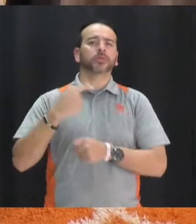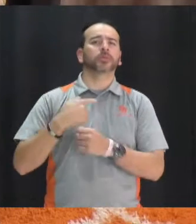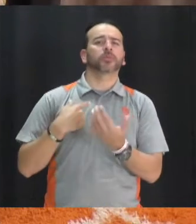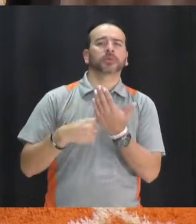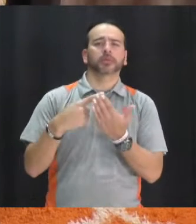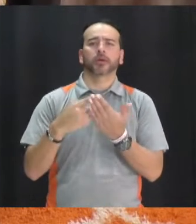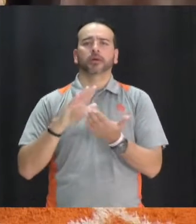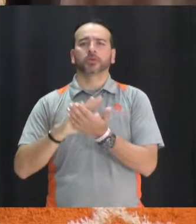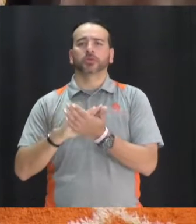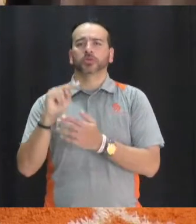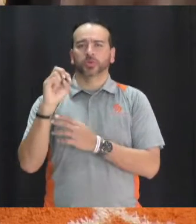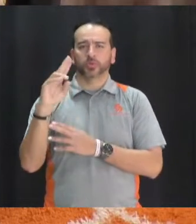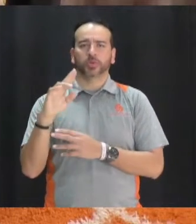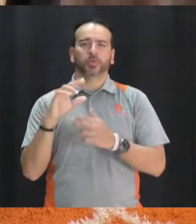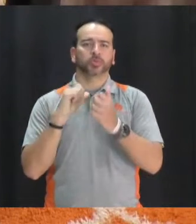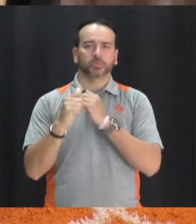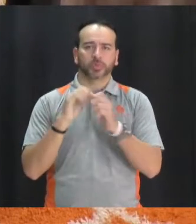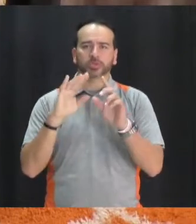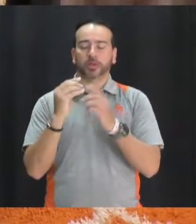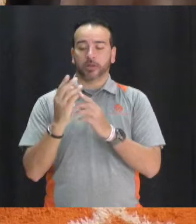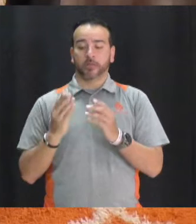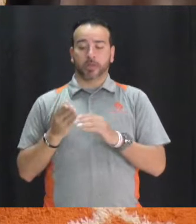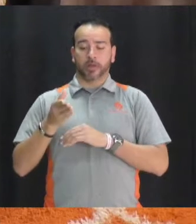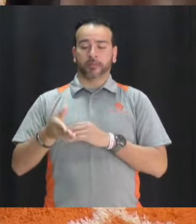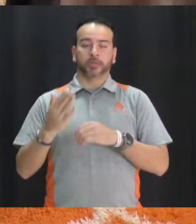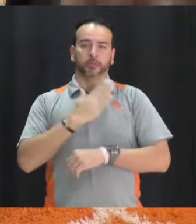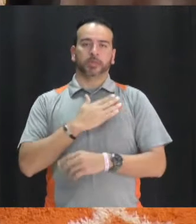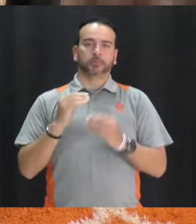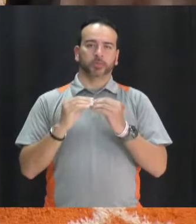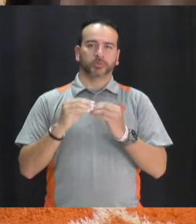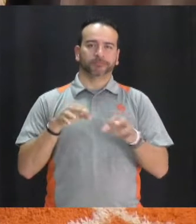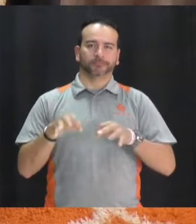about school news, club, and sports. All this and more coming up right after the pledge.